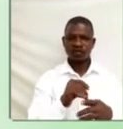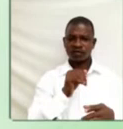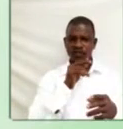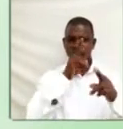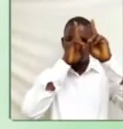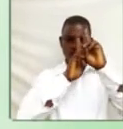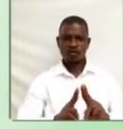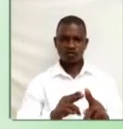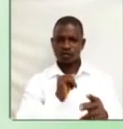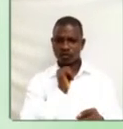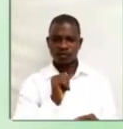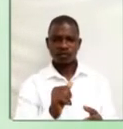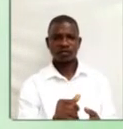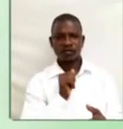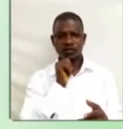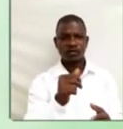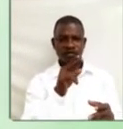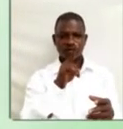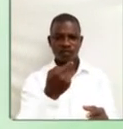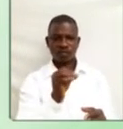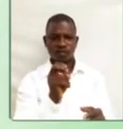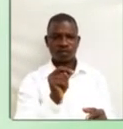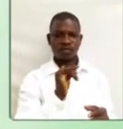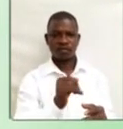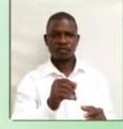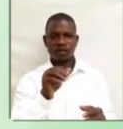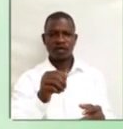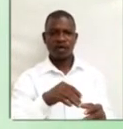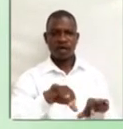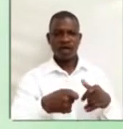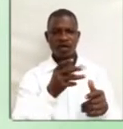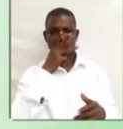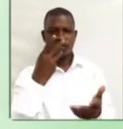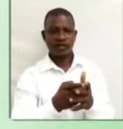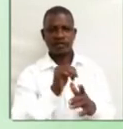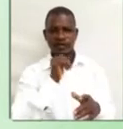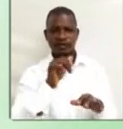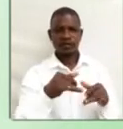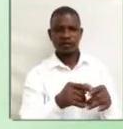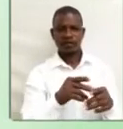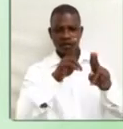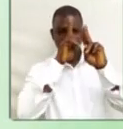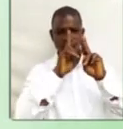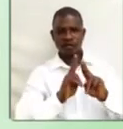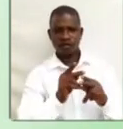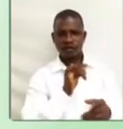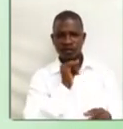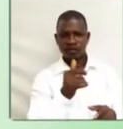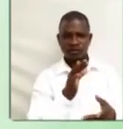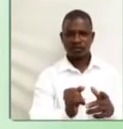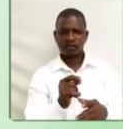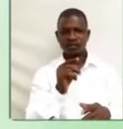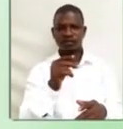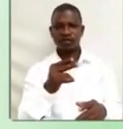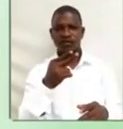not honor. Hour, not hour. Hour. Honest. And not